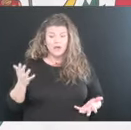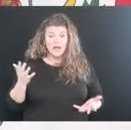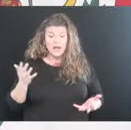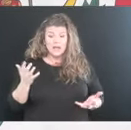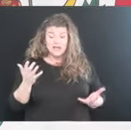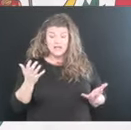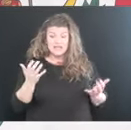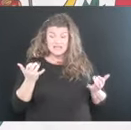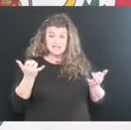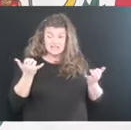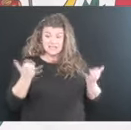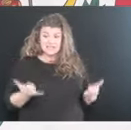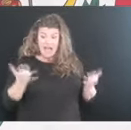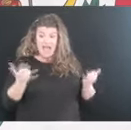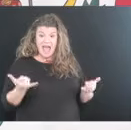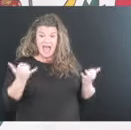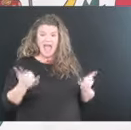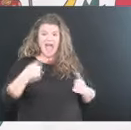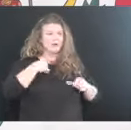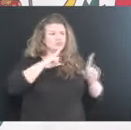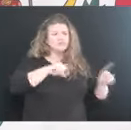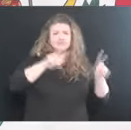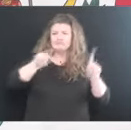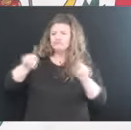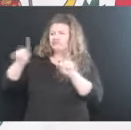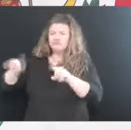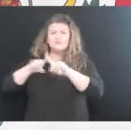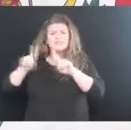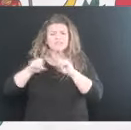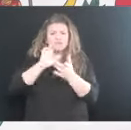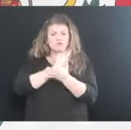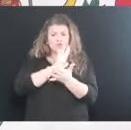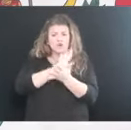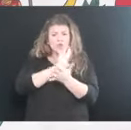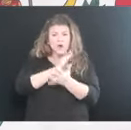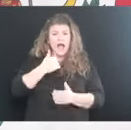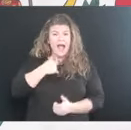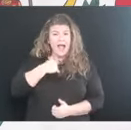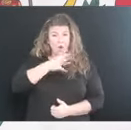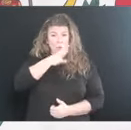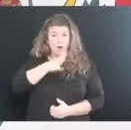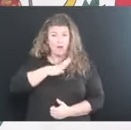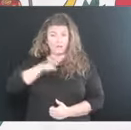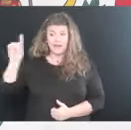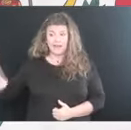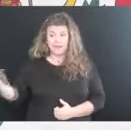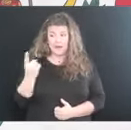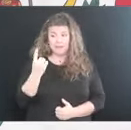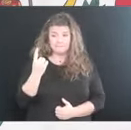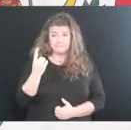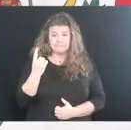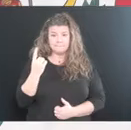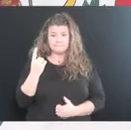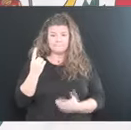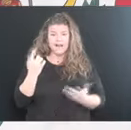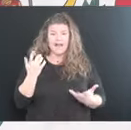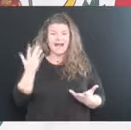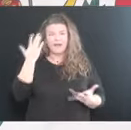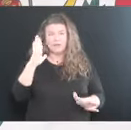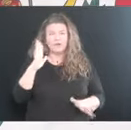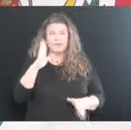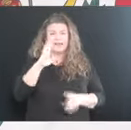Today and going to the different places and different schools, I had a lady come up to me and I'm not going to tell you the correct number,